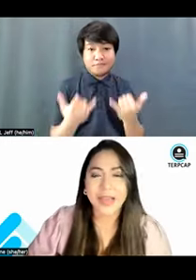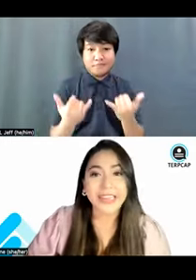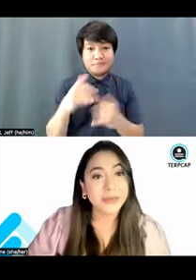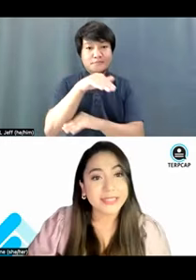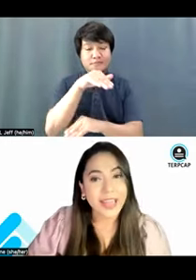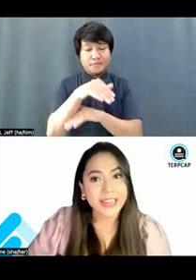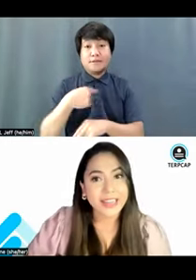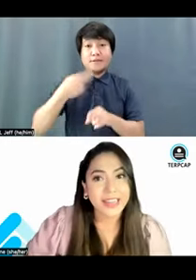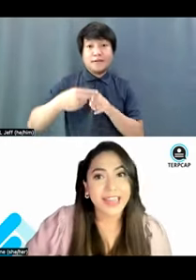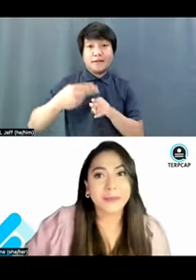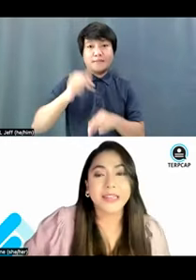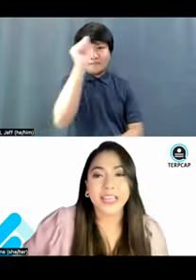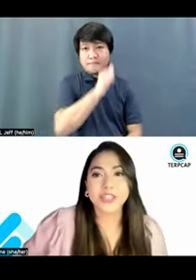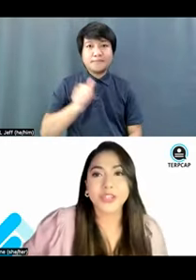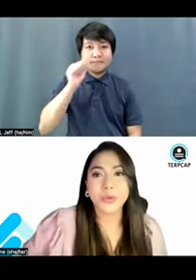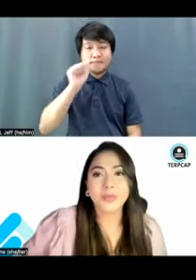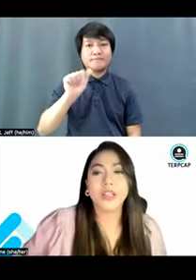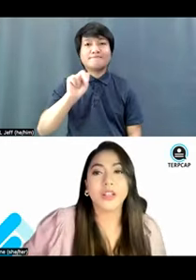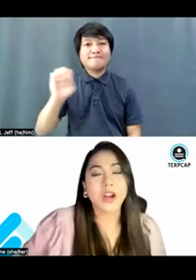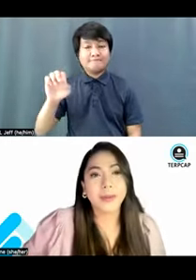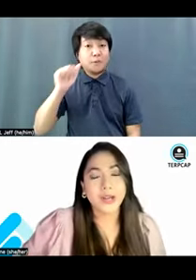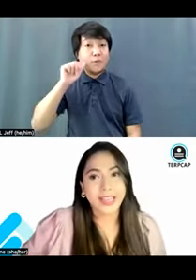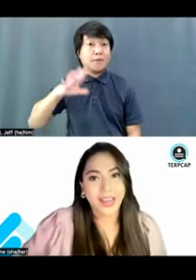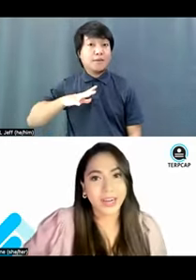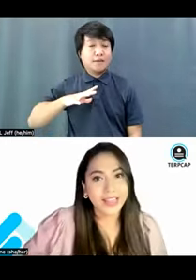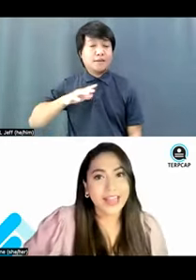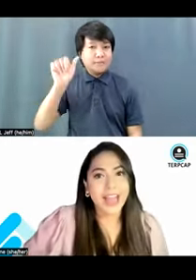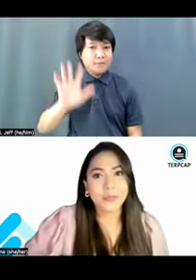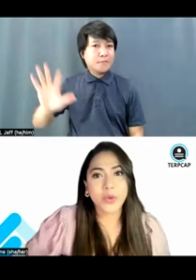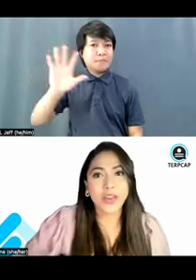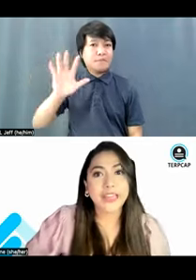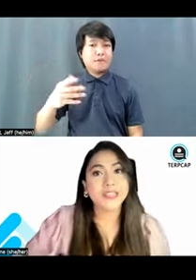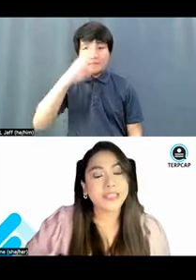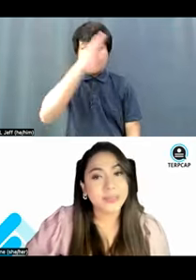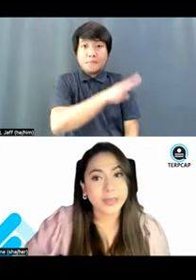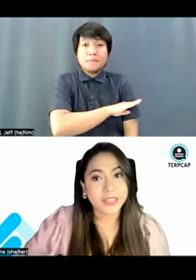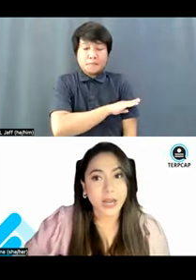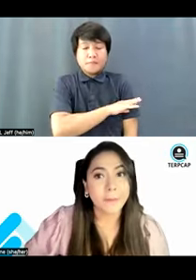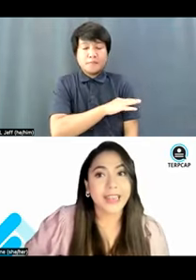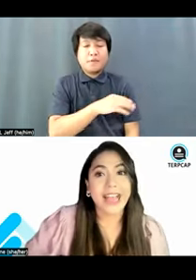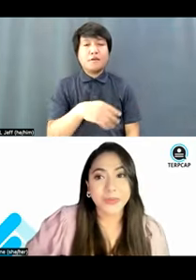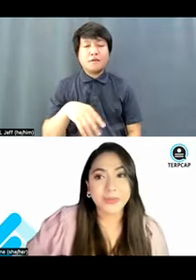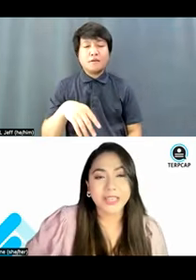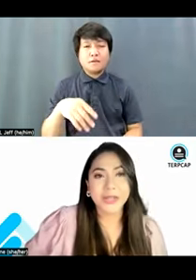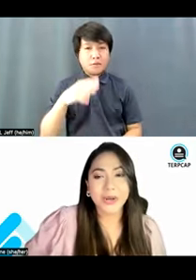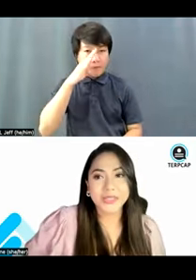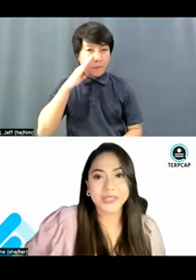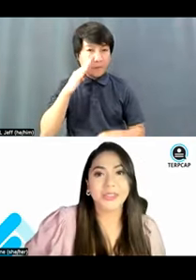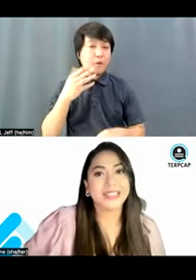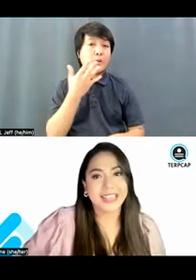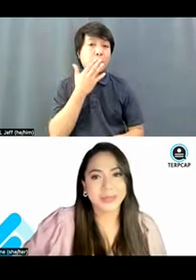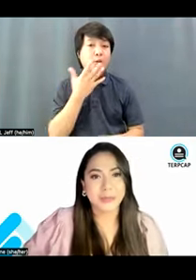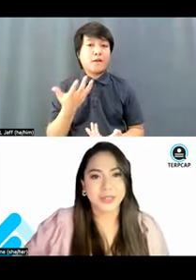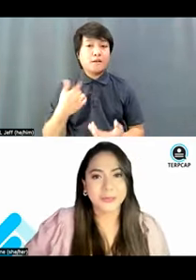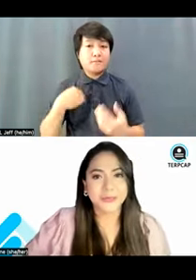My name is Anne, and I'm an Asian woman with long brown hair. I'm wearing a dusty pink top, and I will be your host